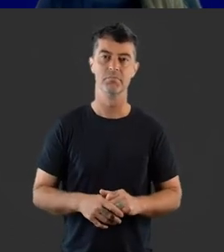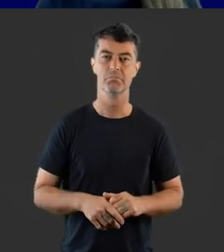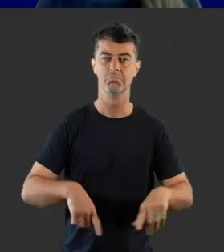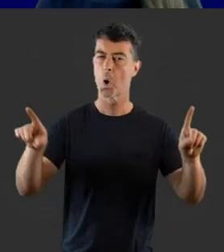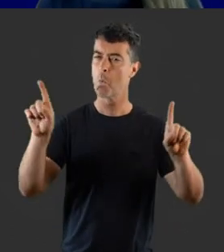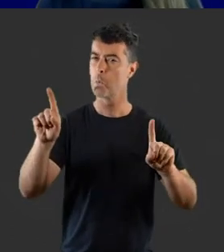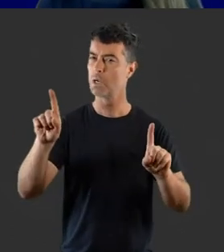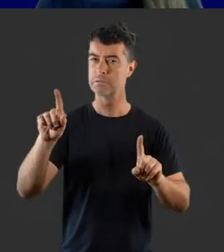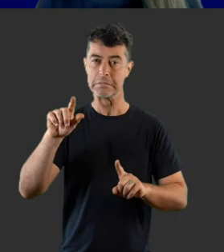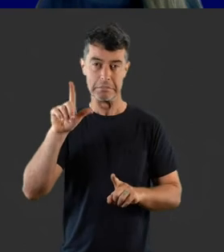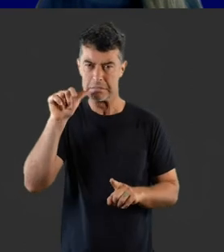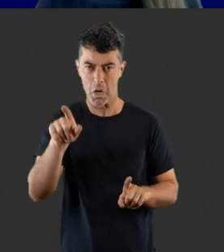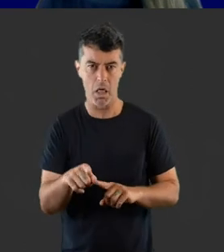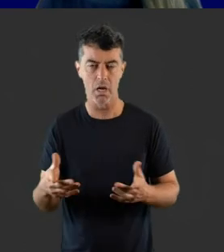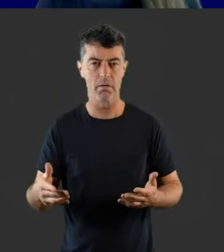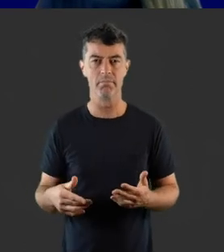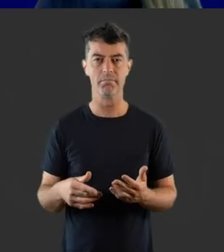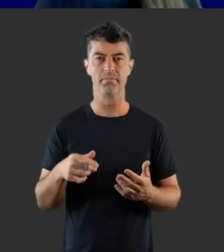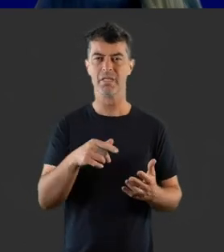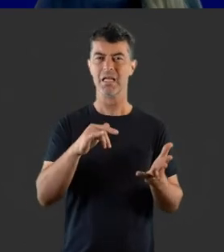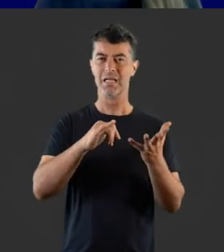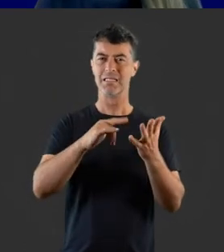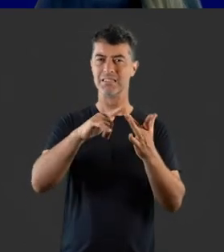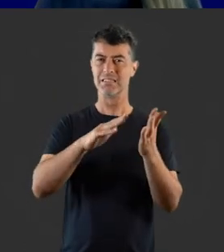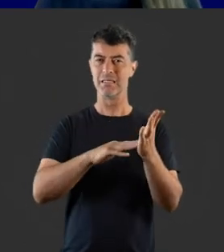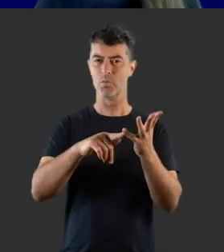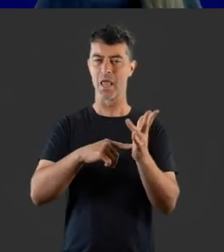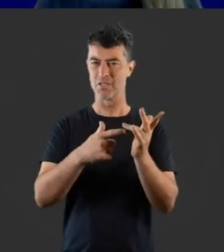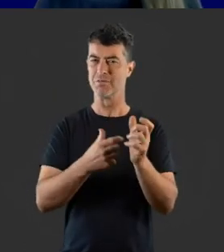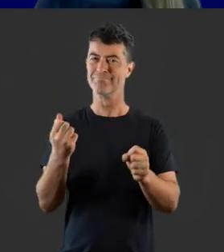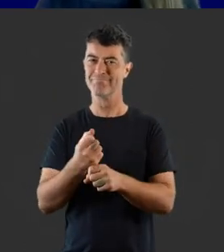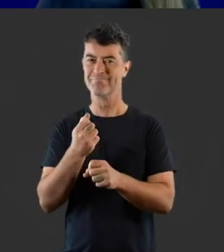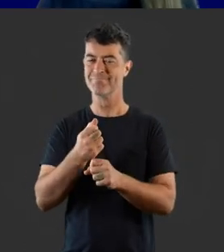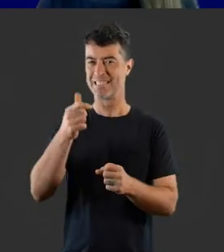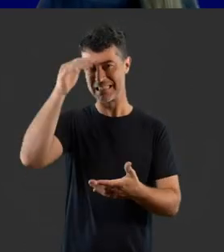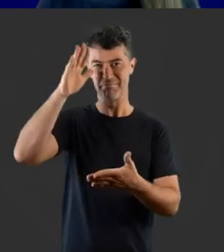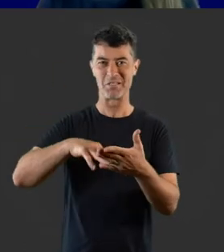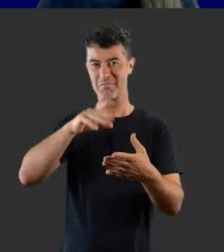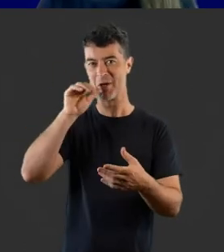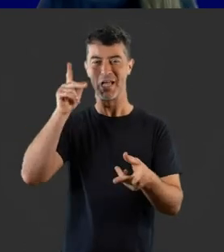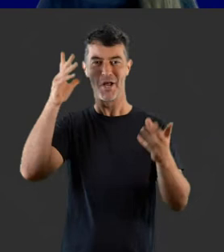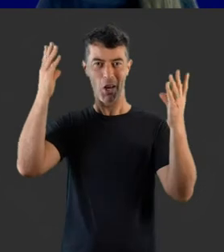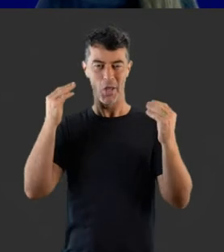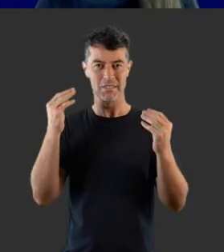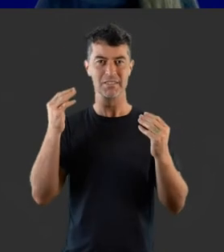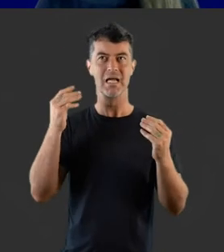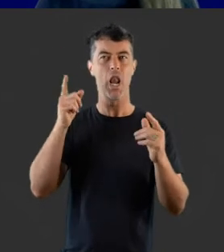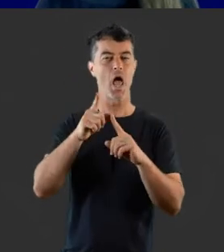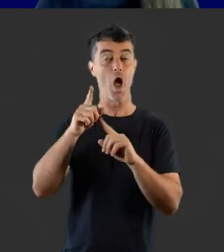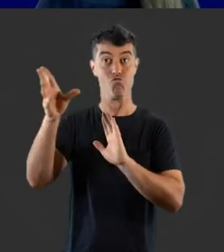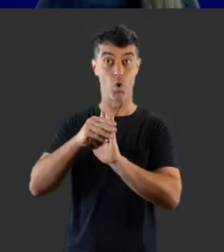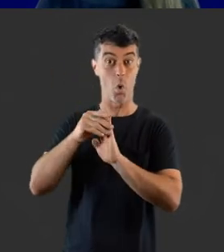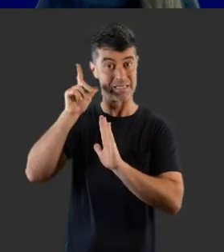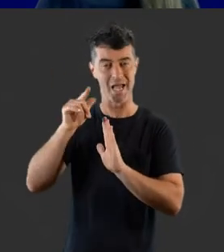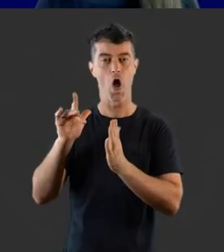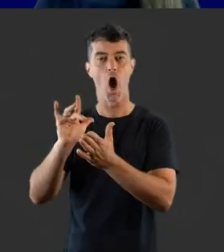What does it sound like? Simulators recreate an experience of hearing loss by removing certain sounds from a sound